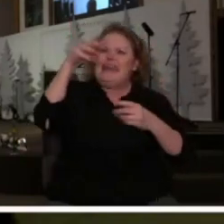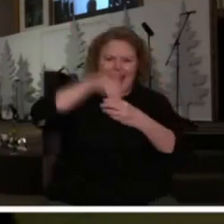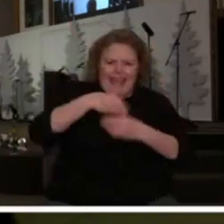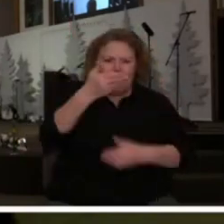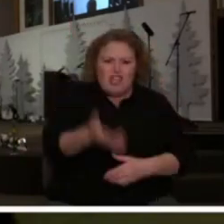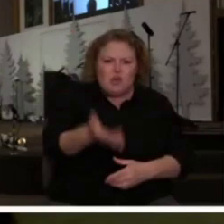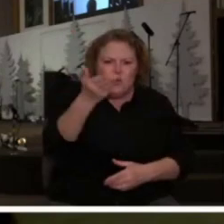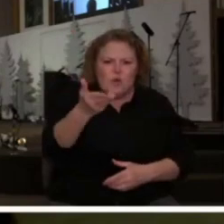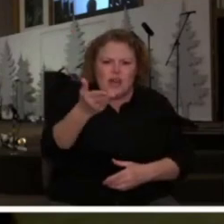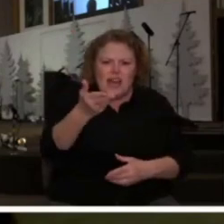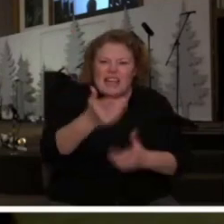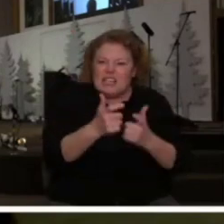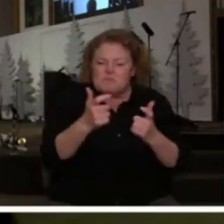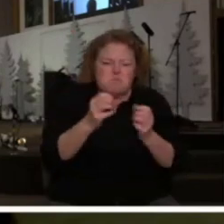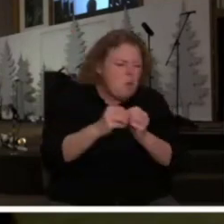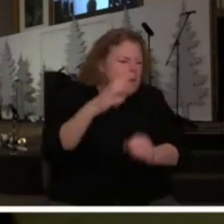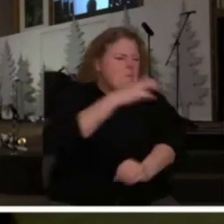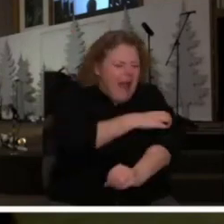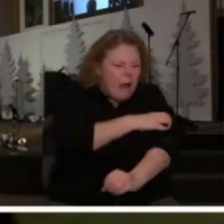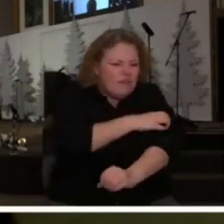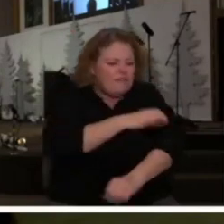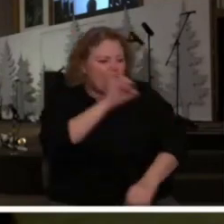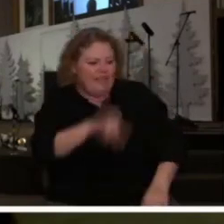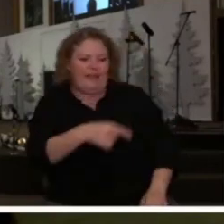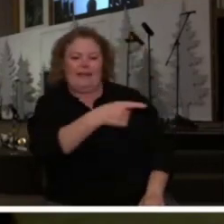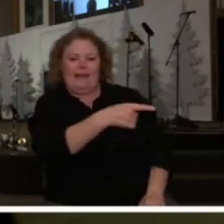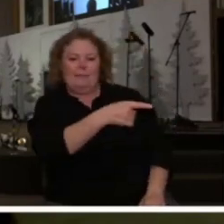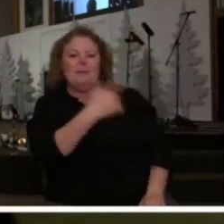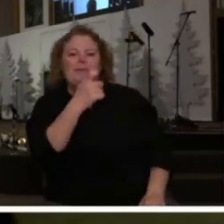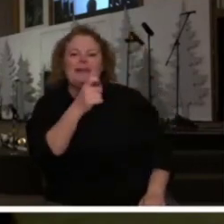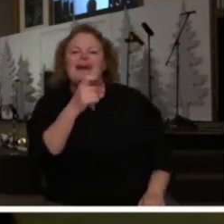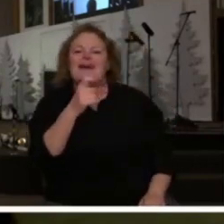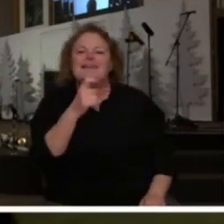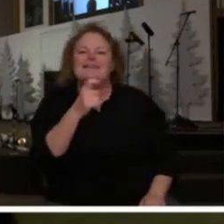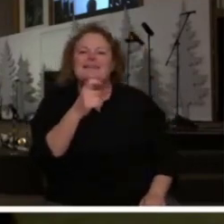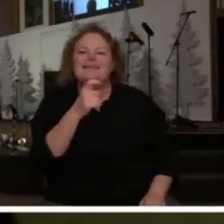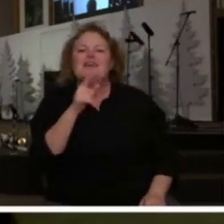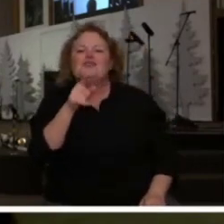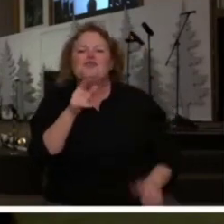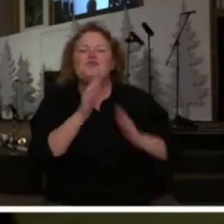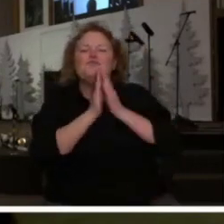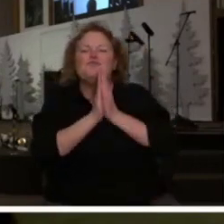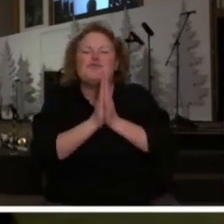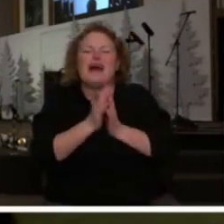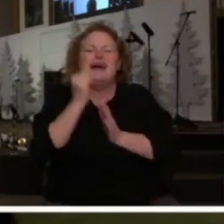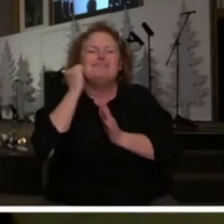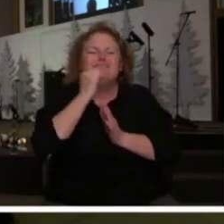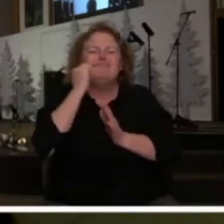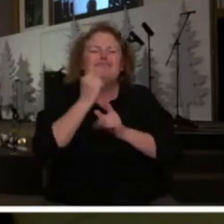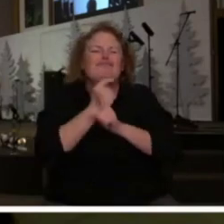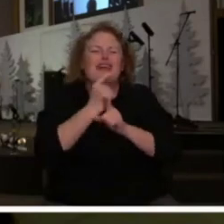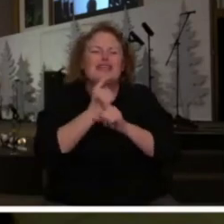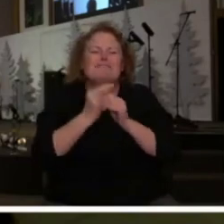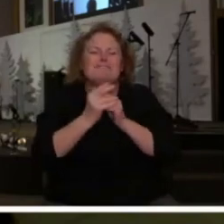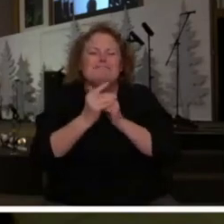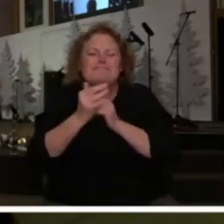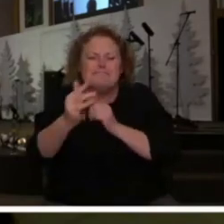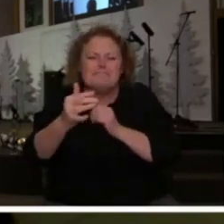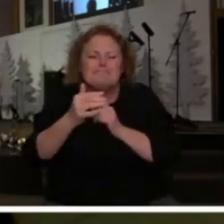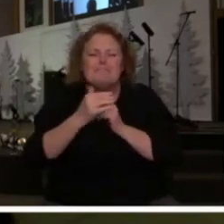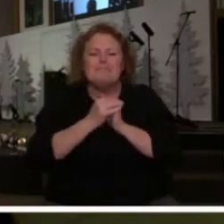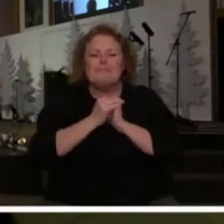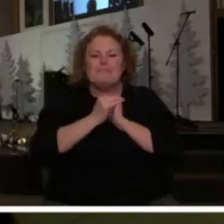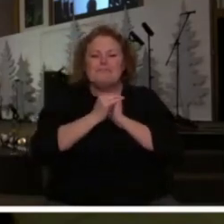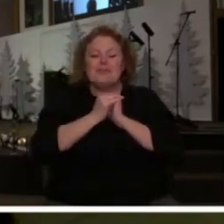in the world because of the consistency of your prayer life so Jesus was teaching them this deliverance